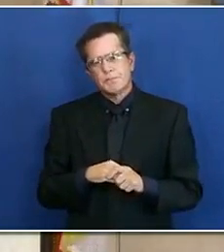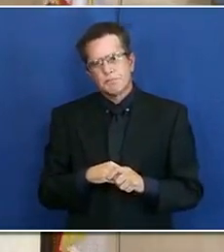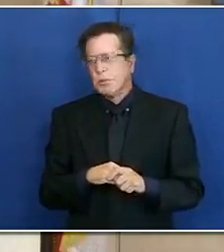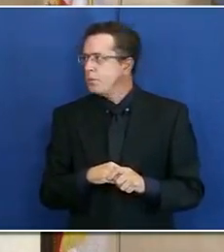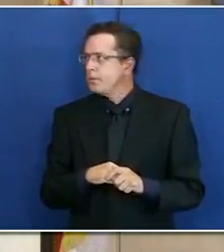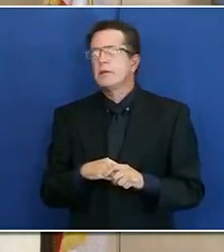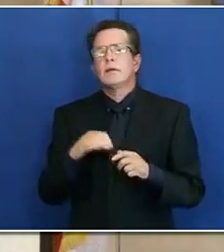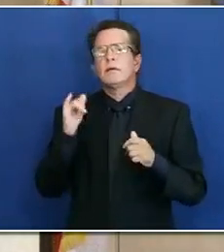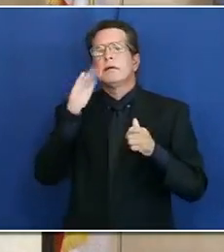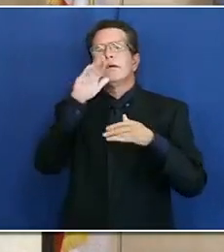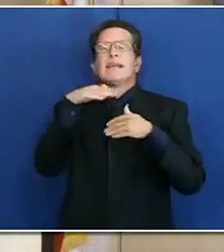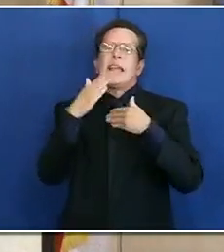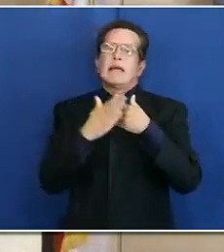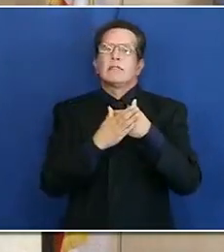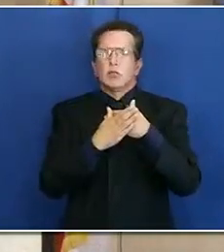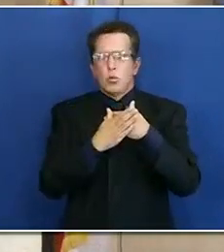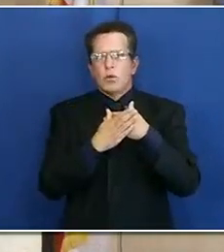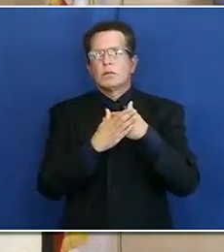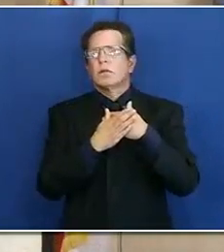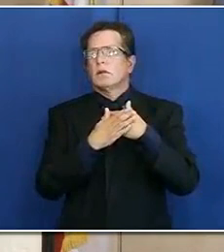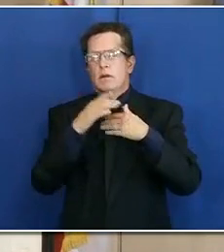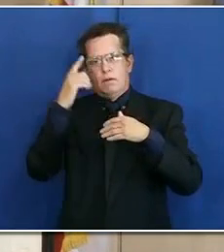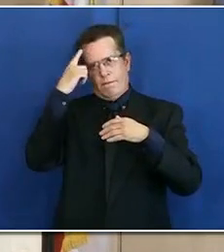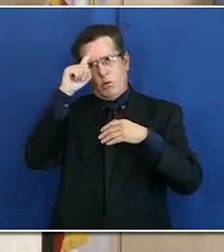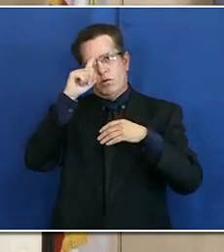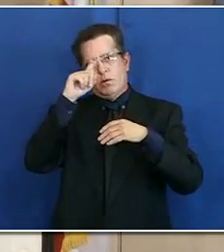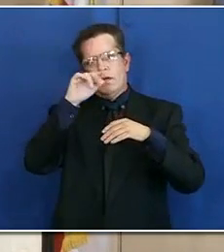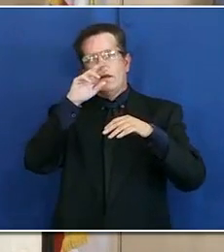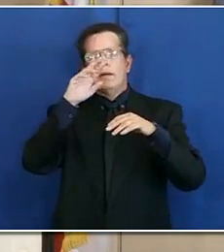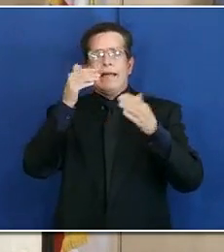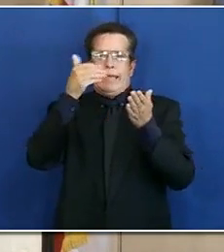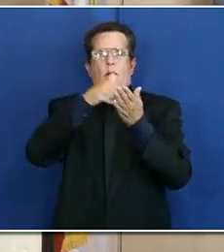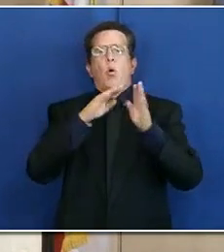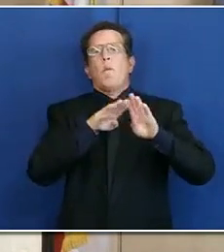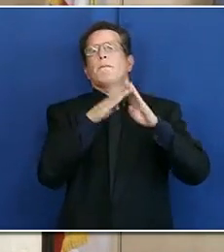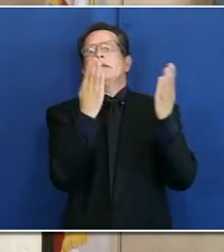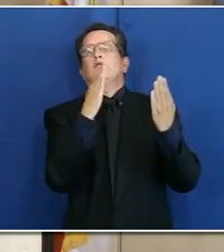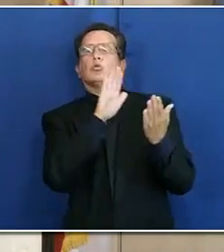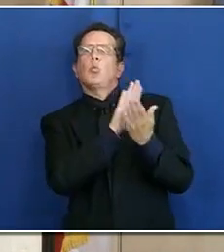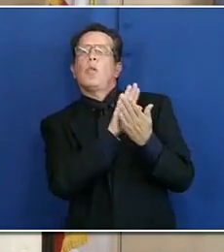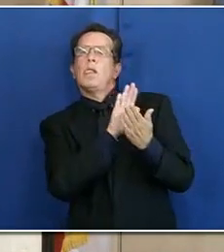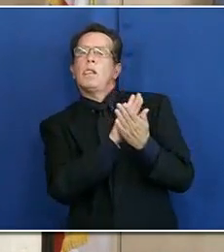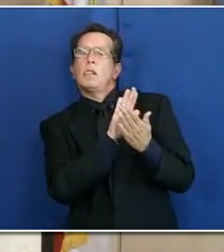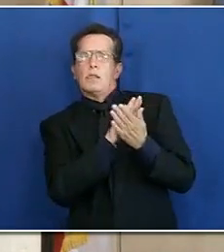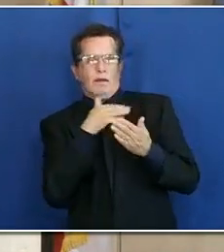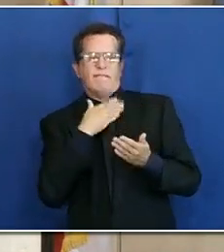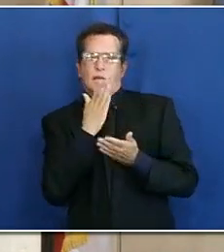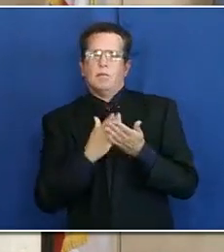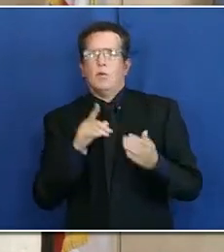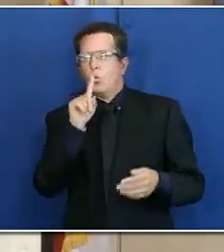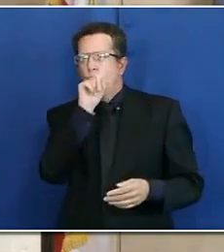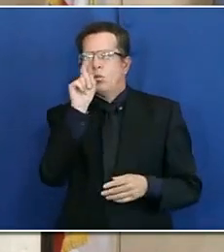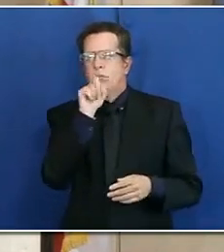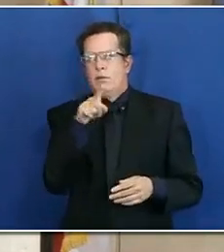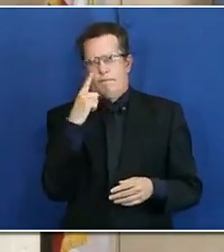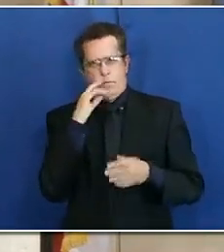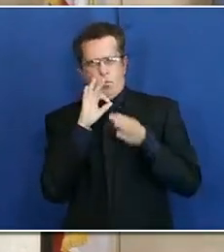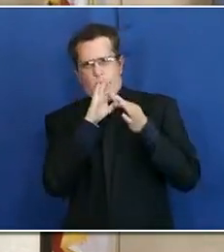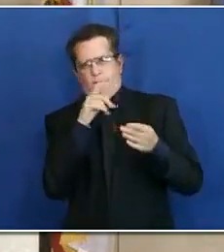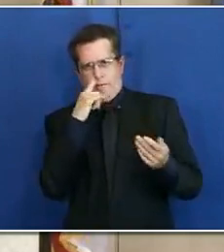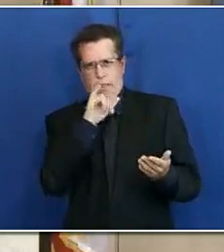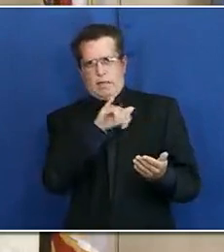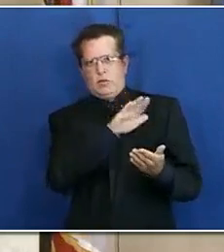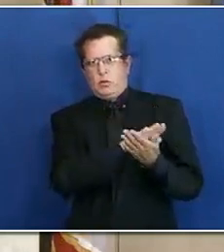This next question deals with the reopening of schools, and Gary Johnson is going to respond to the question. This